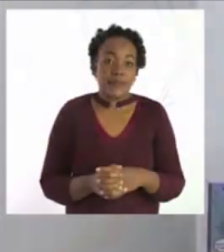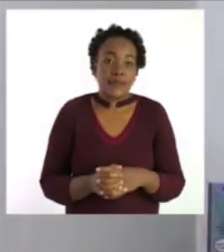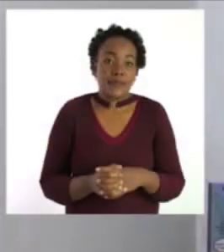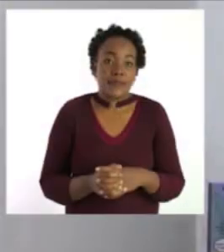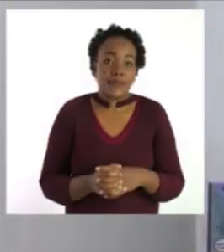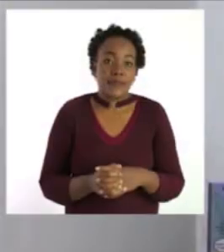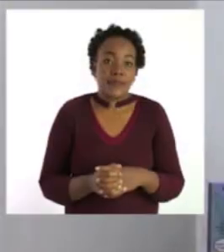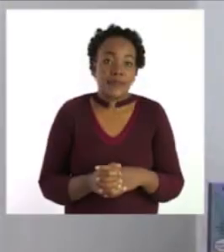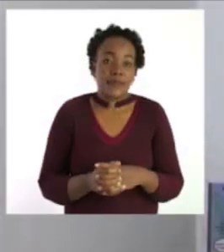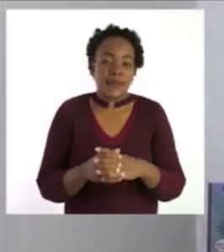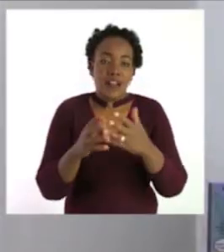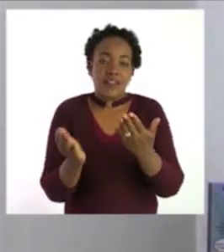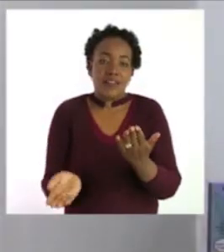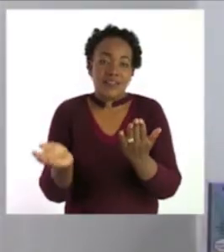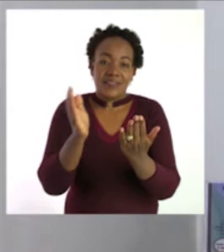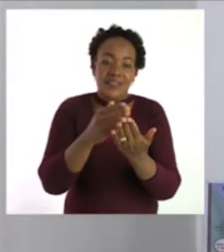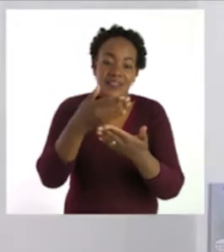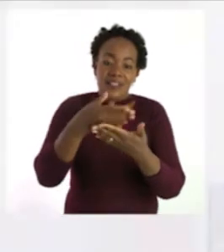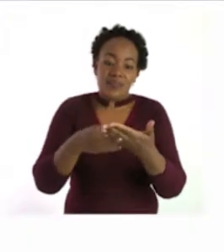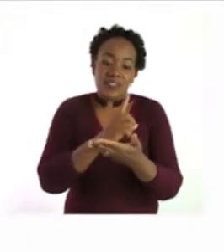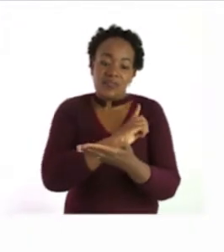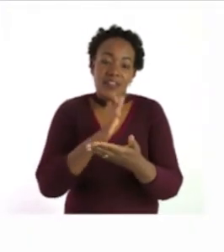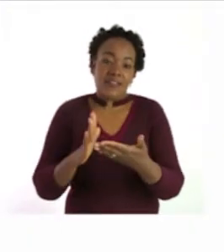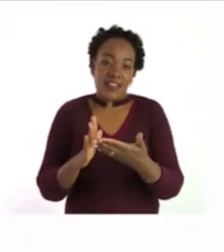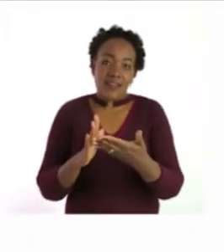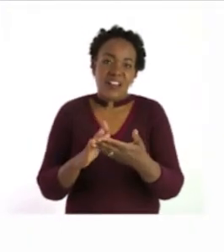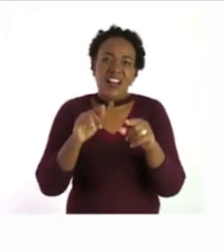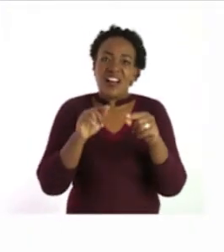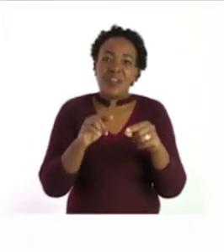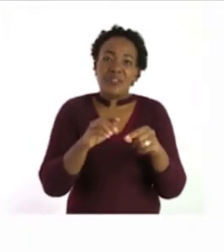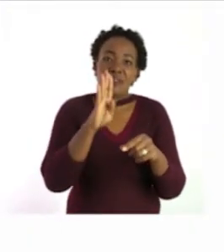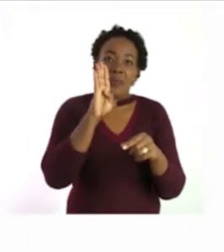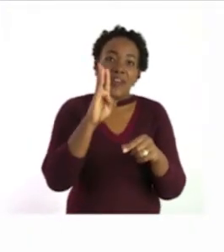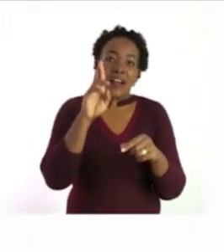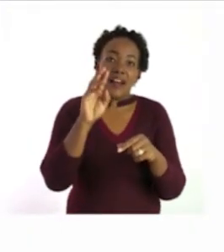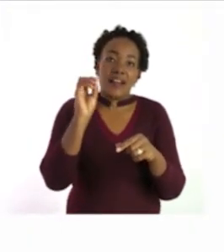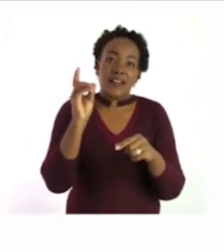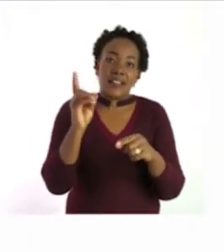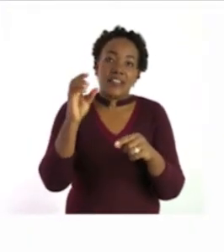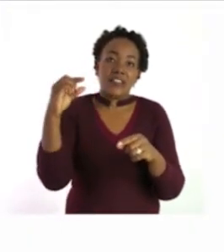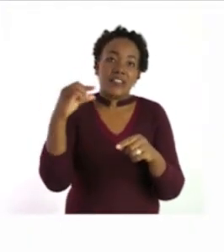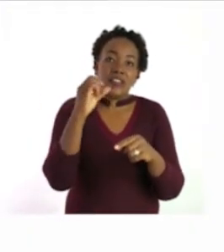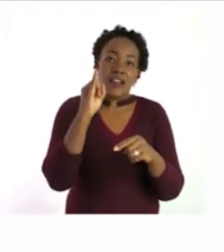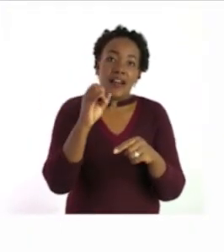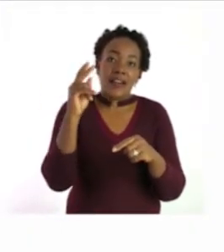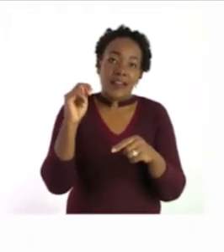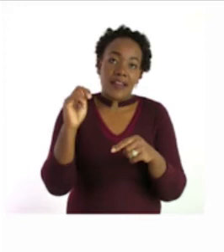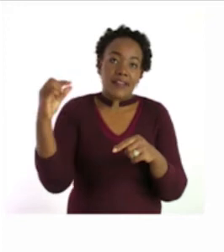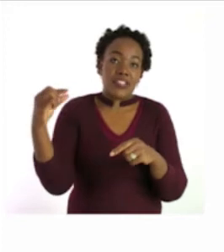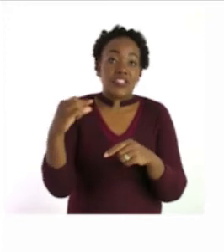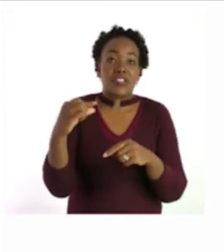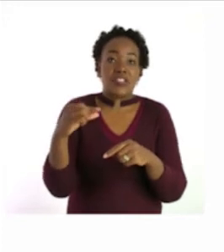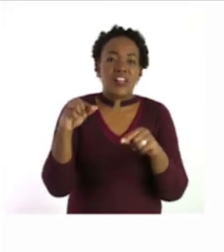Let's now turn to page 15, where we are going to do bridging. And